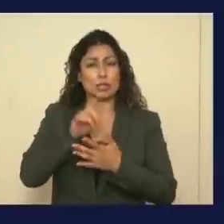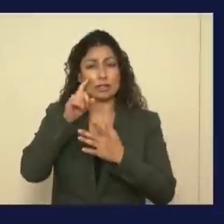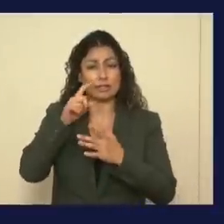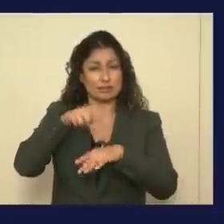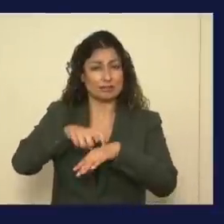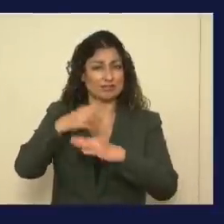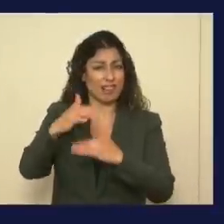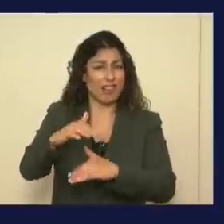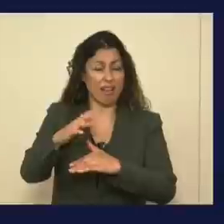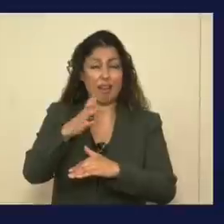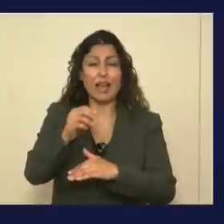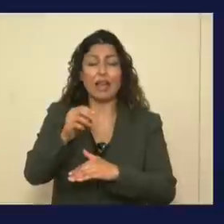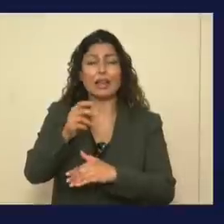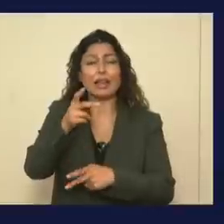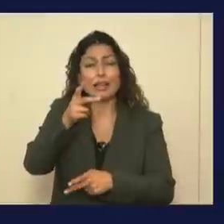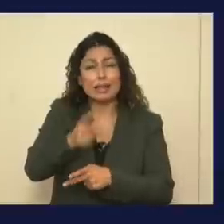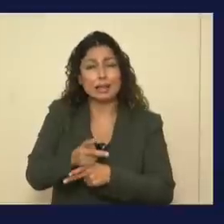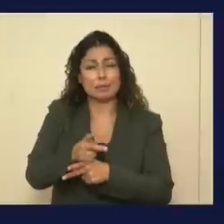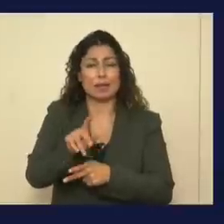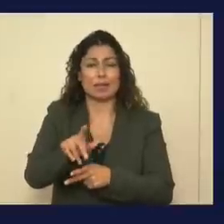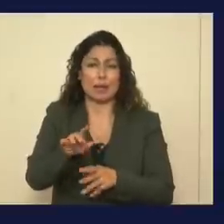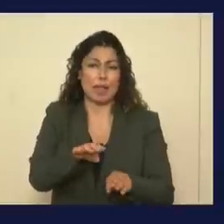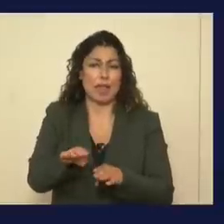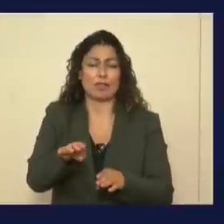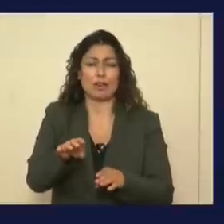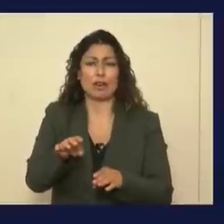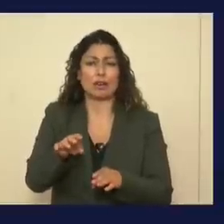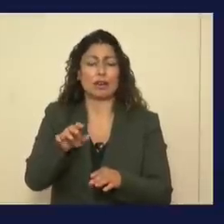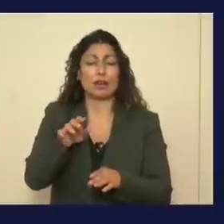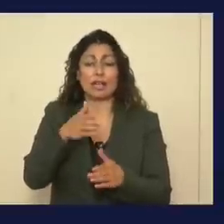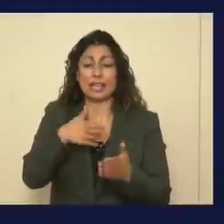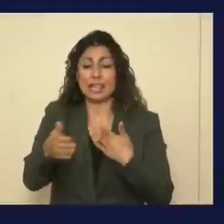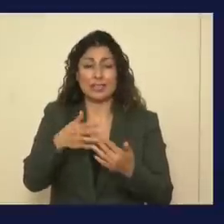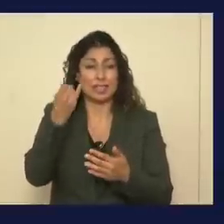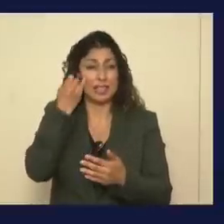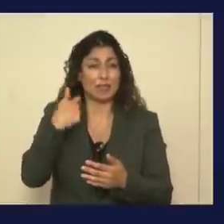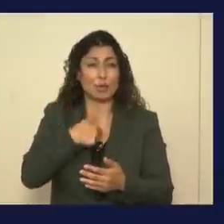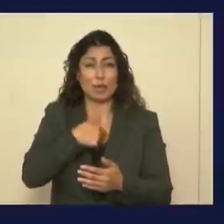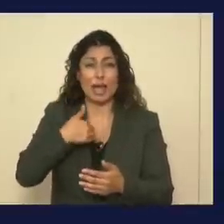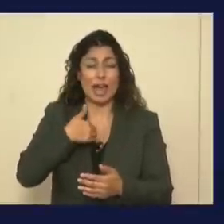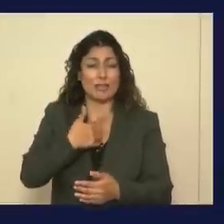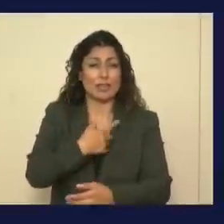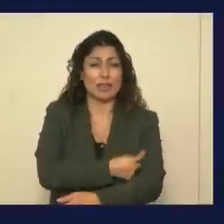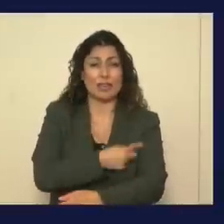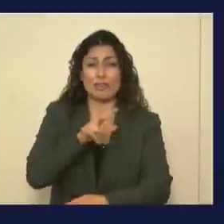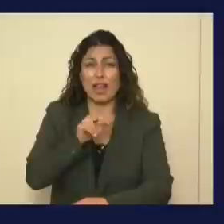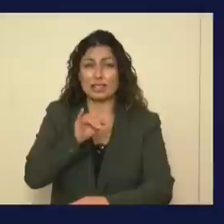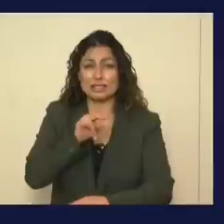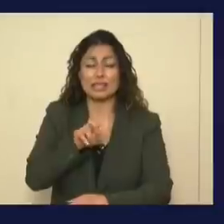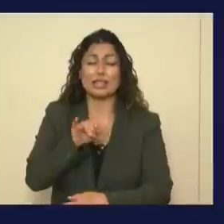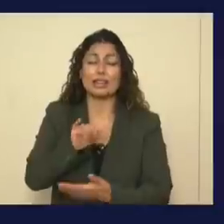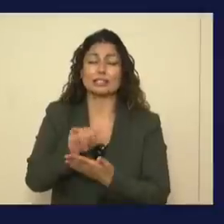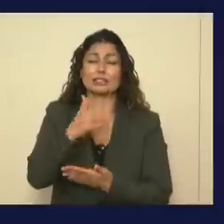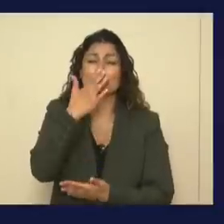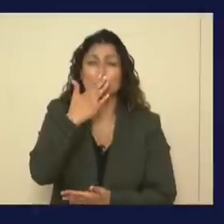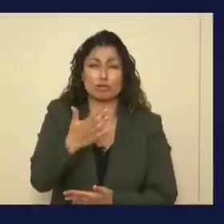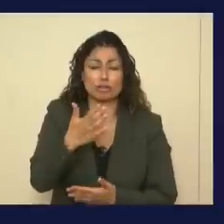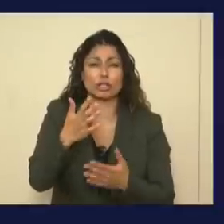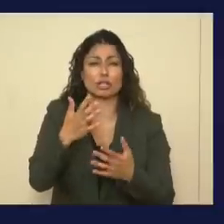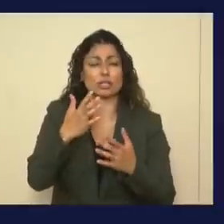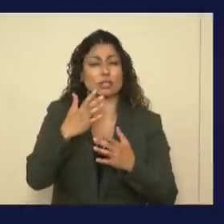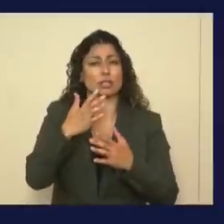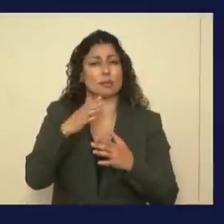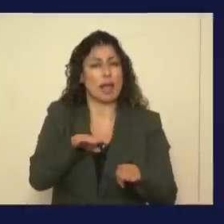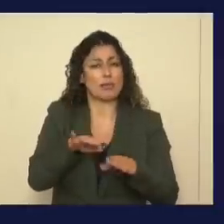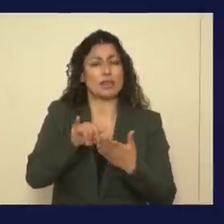behaviors beyond the vaccine, because these are good public health behaviors that will prevent the spread of influenza, that will